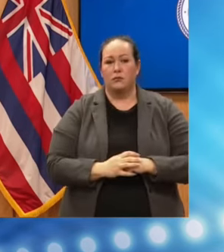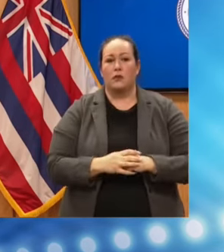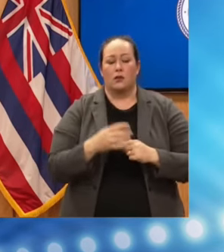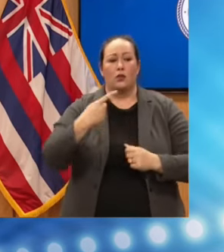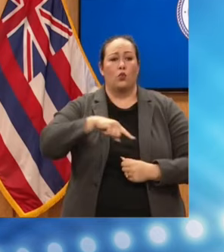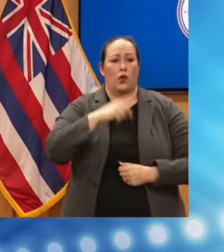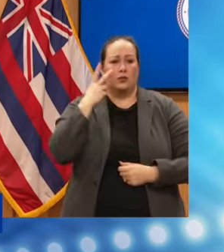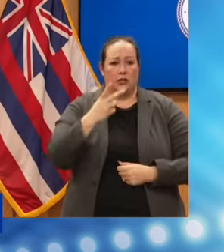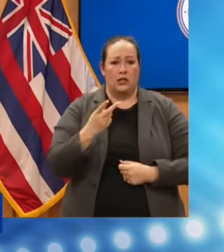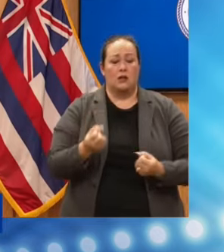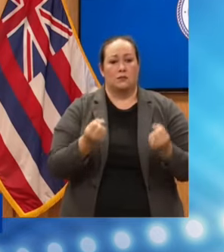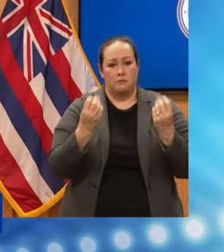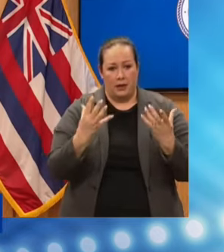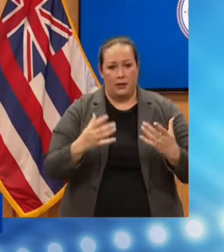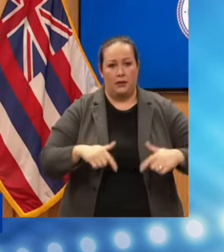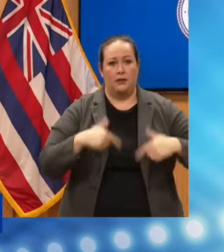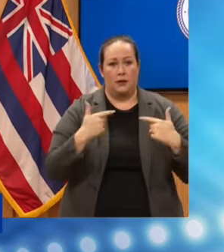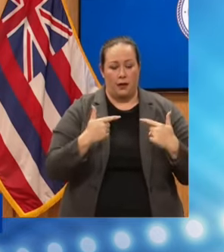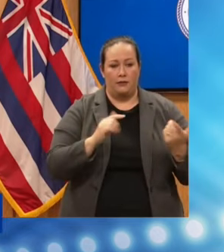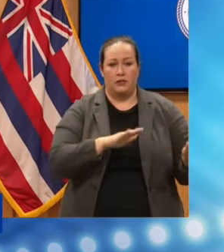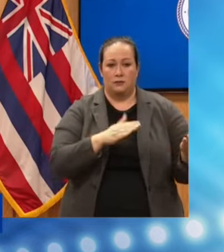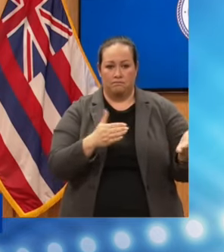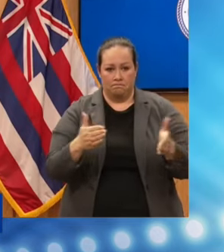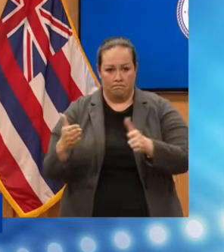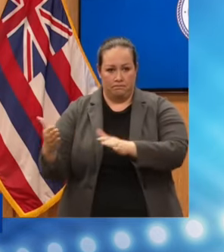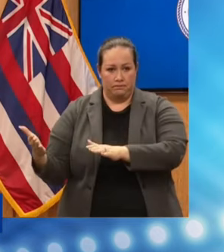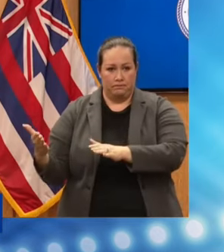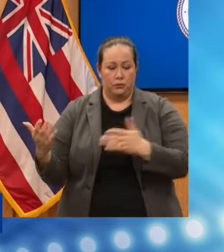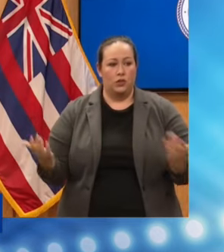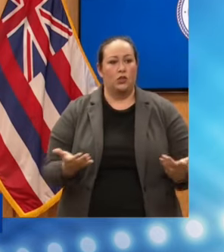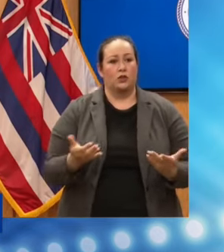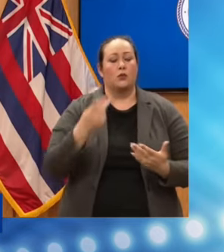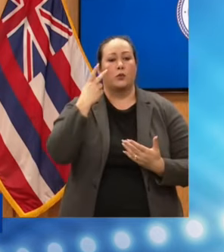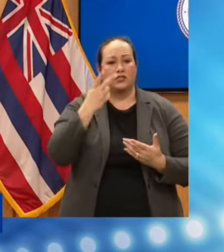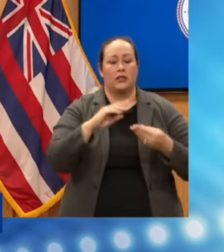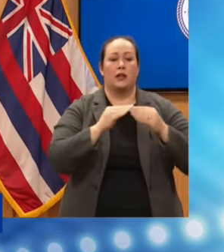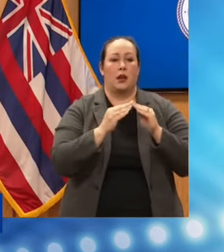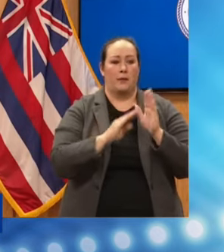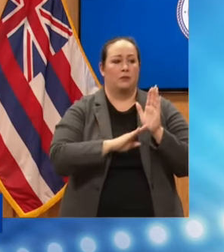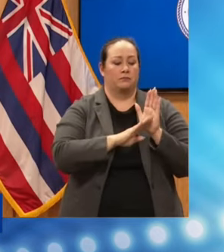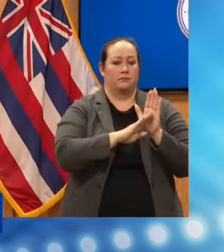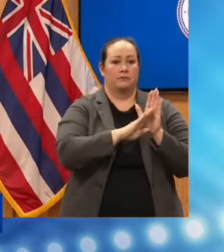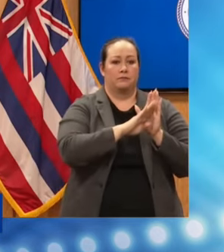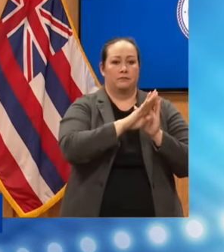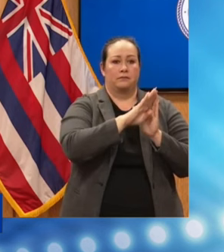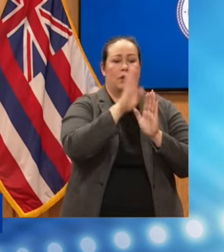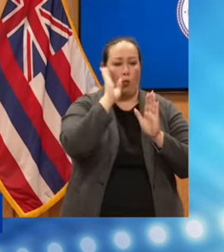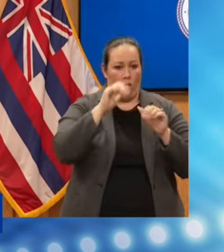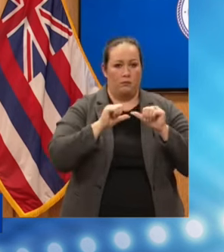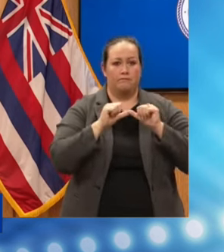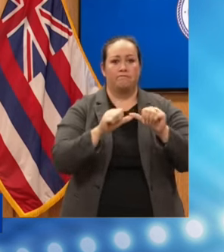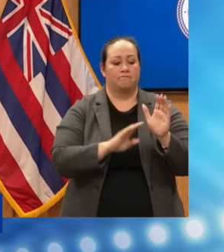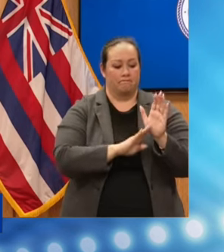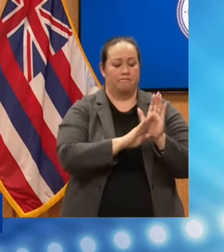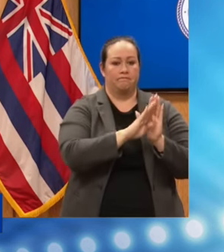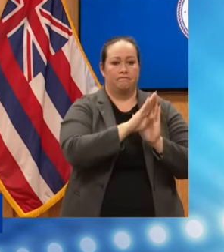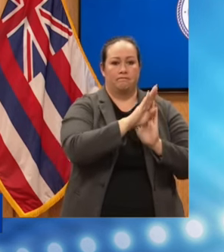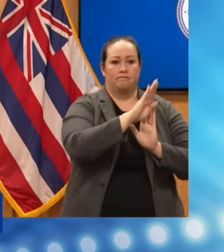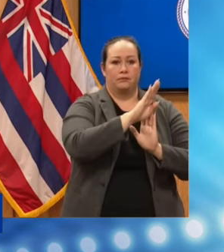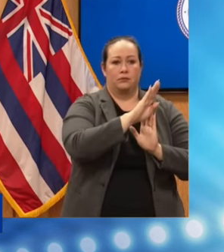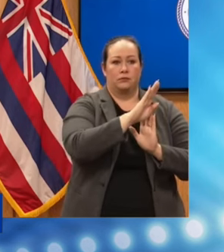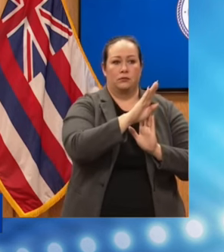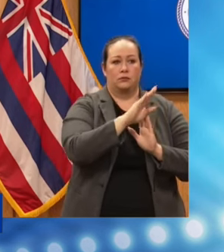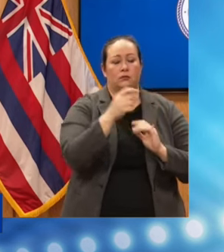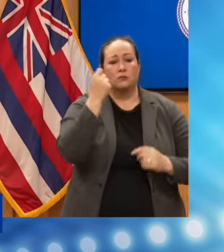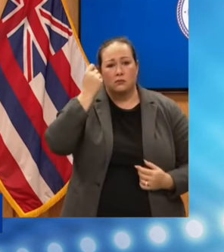here. As you know, the number has been rising and we will continue to see loss of life. But we have